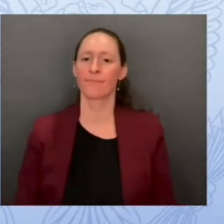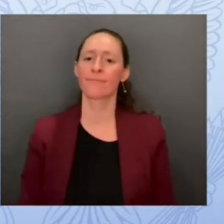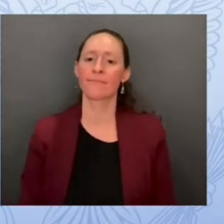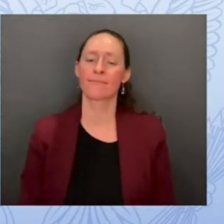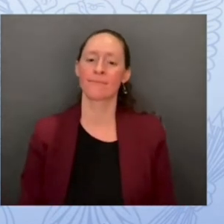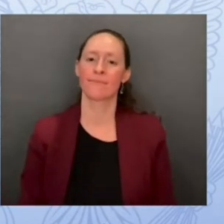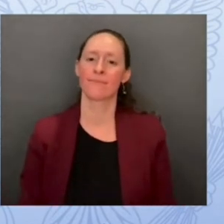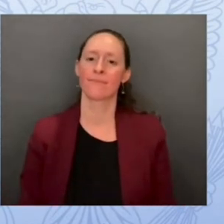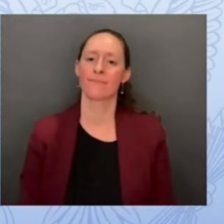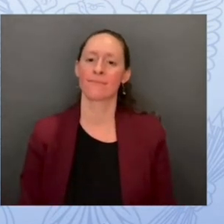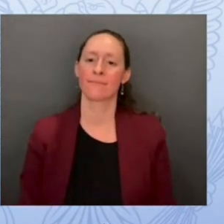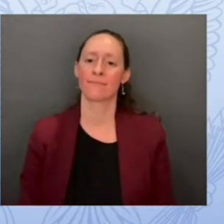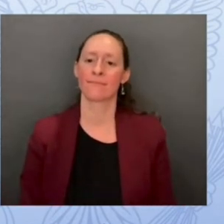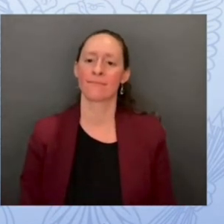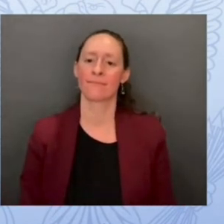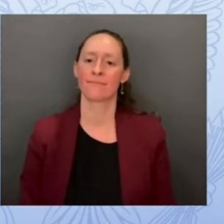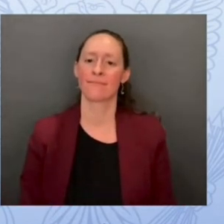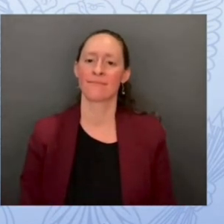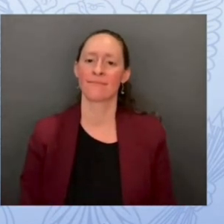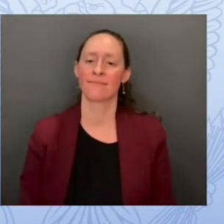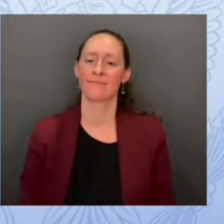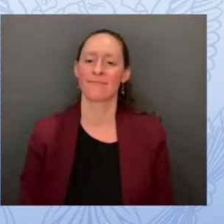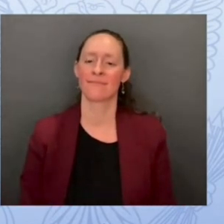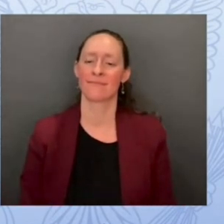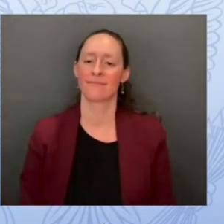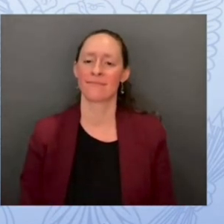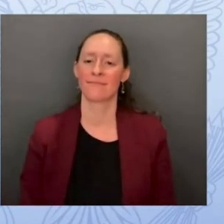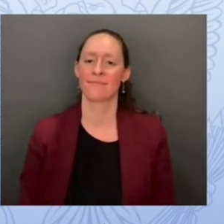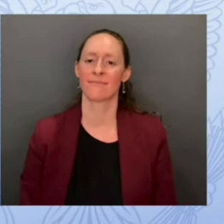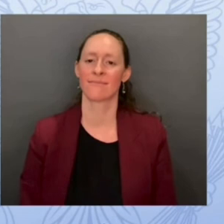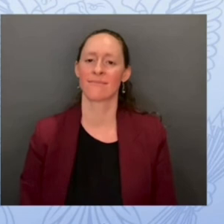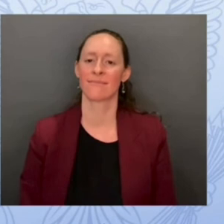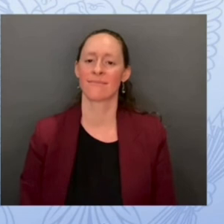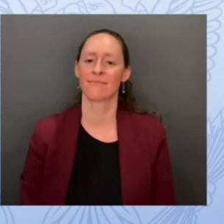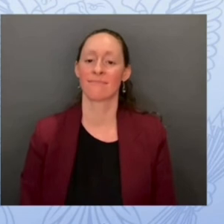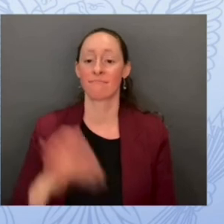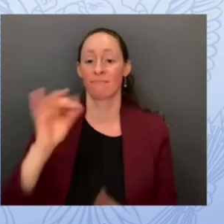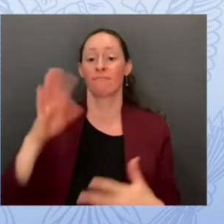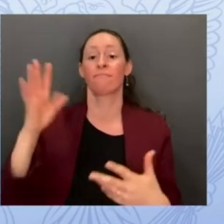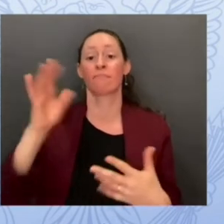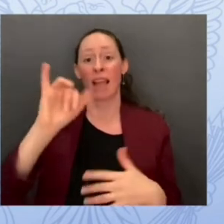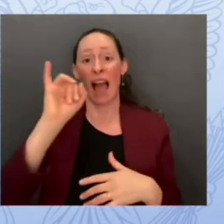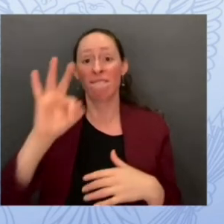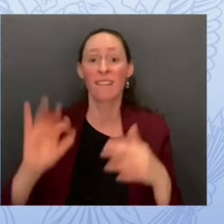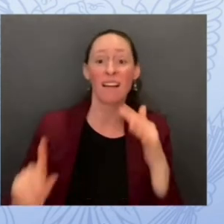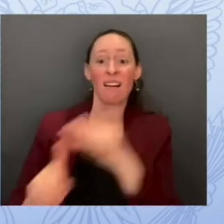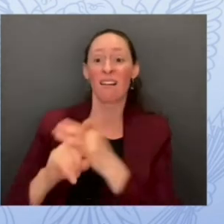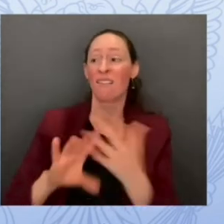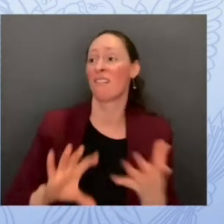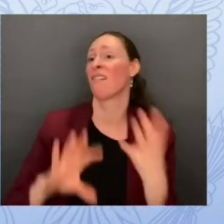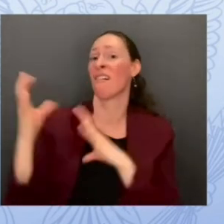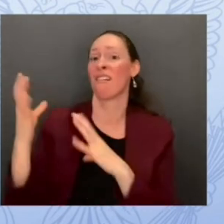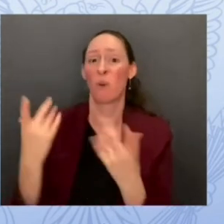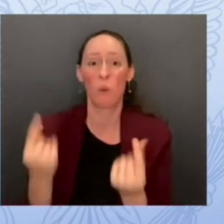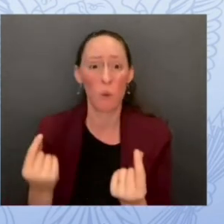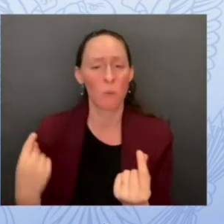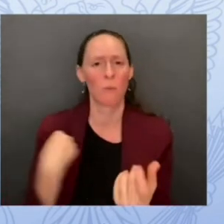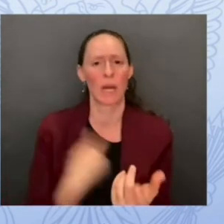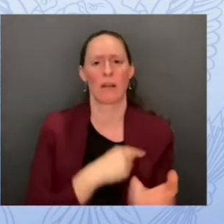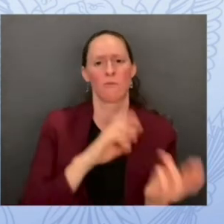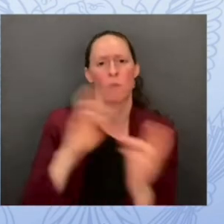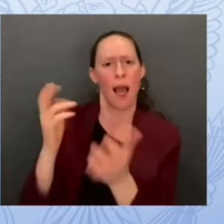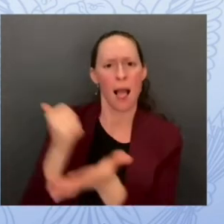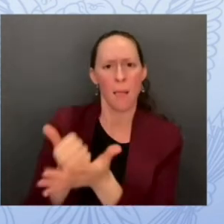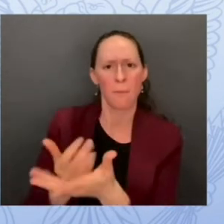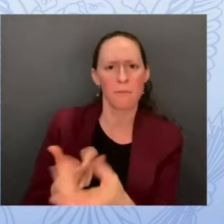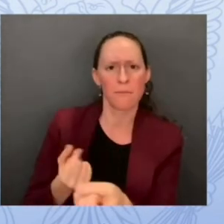we will offer incident response team support if you are an institution that is experiencing a challenge we have